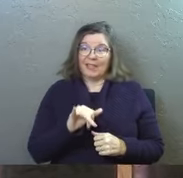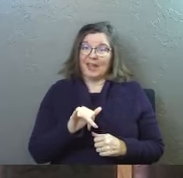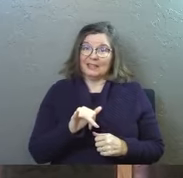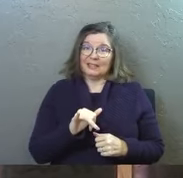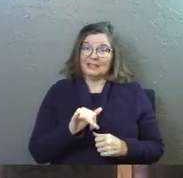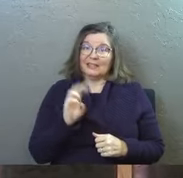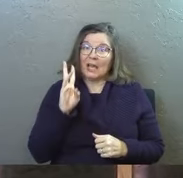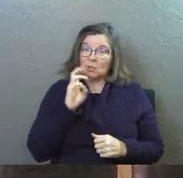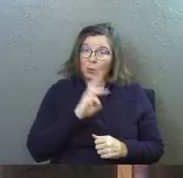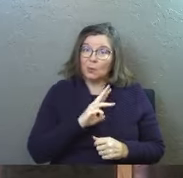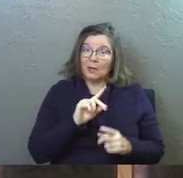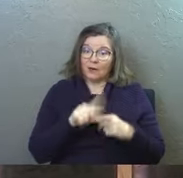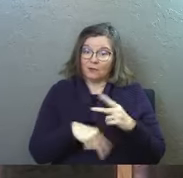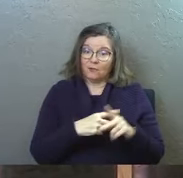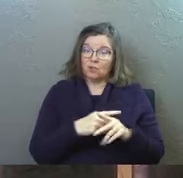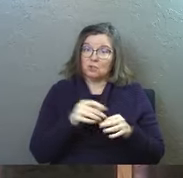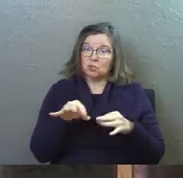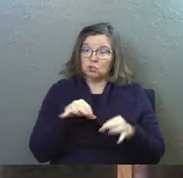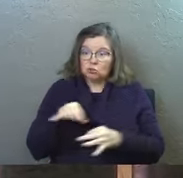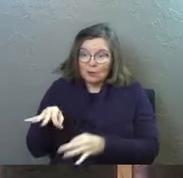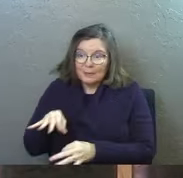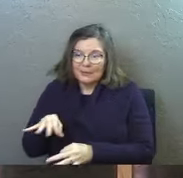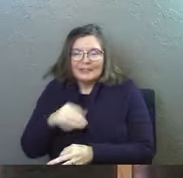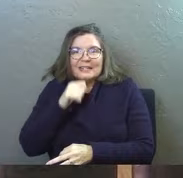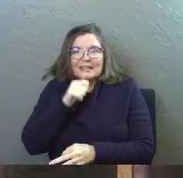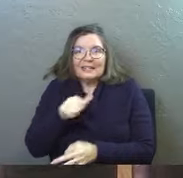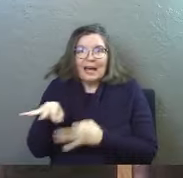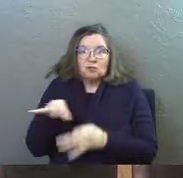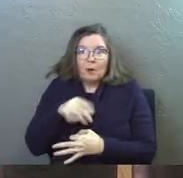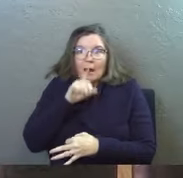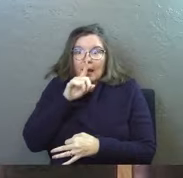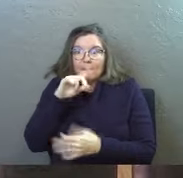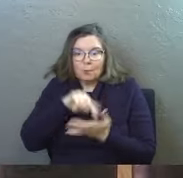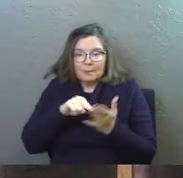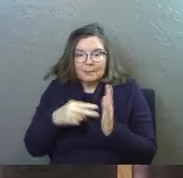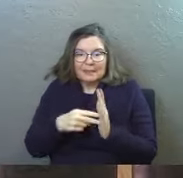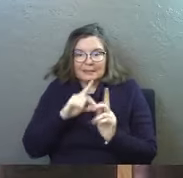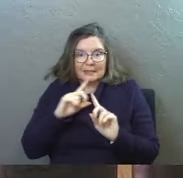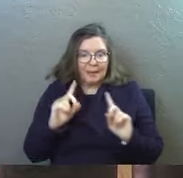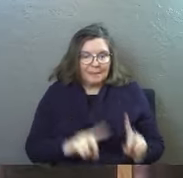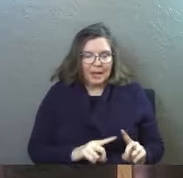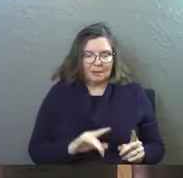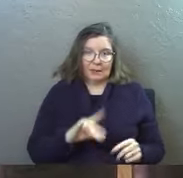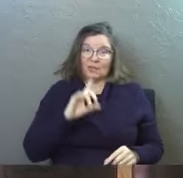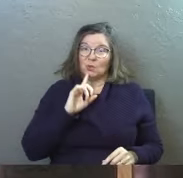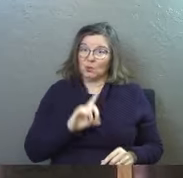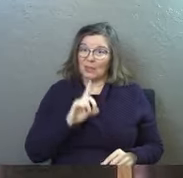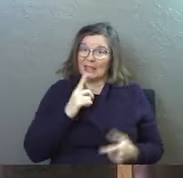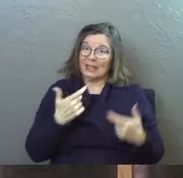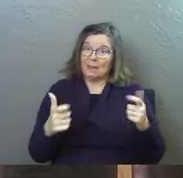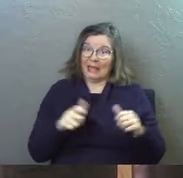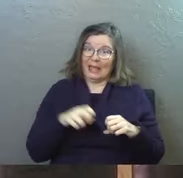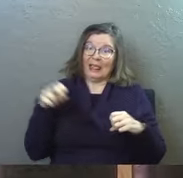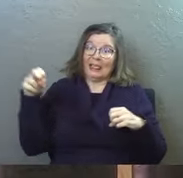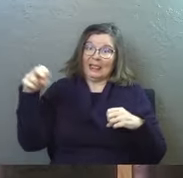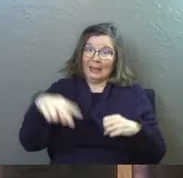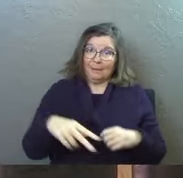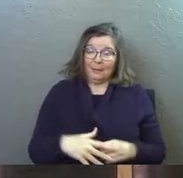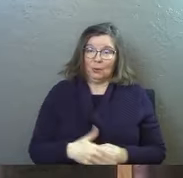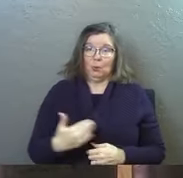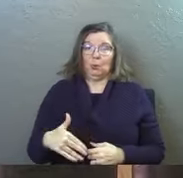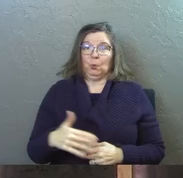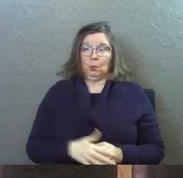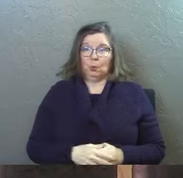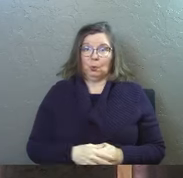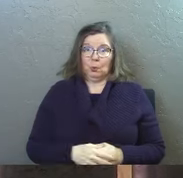that's an even weird version of descriptive it's not described therefore it's a command and that's a really big leap to take